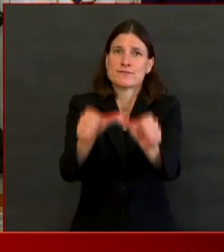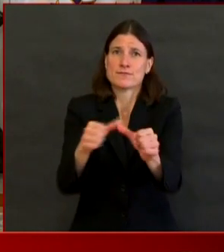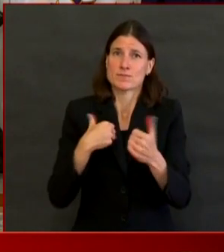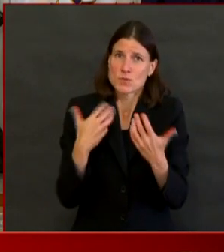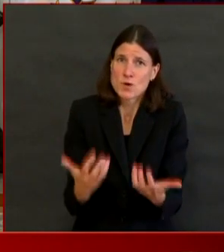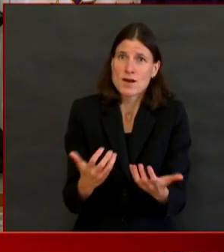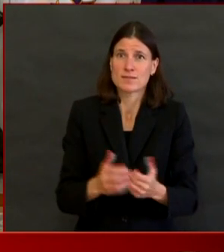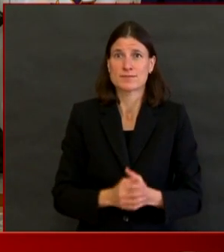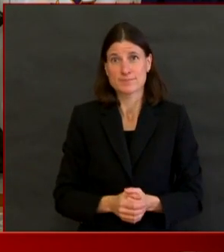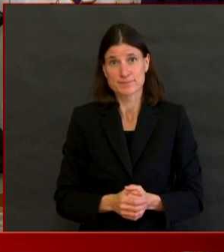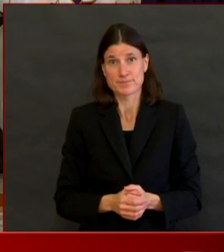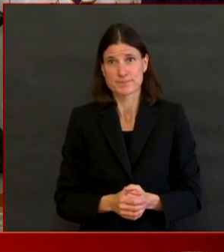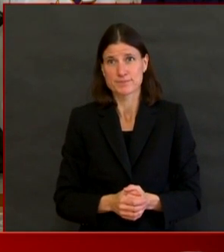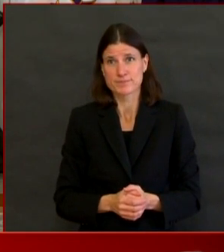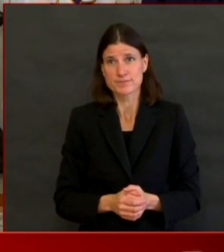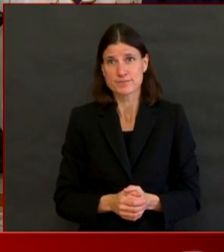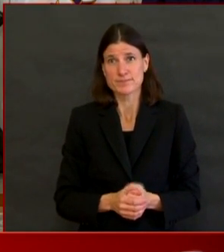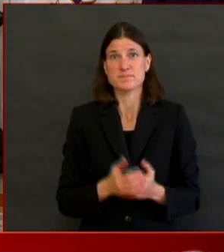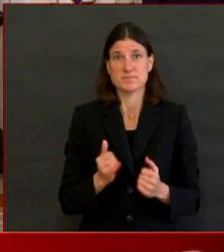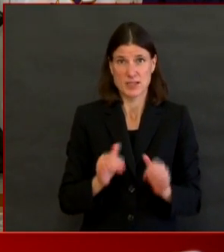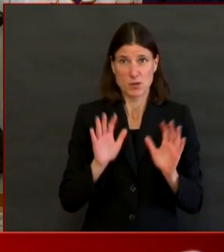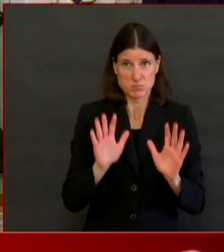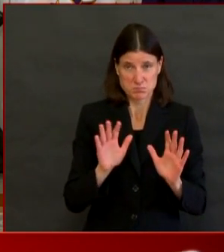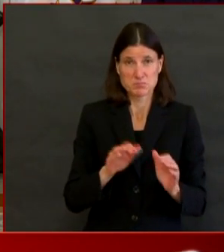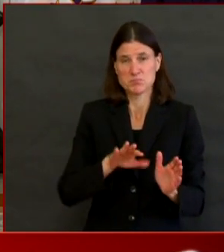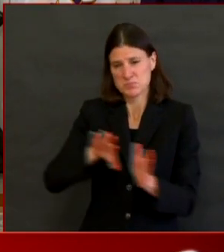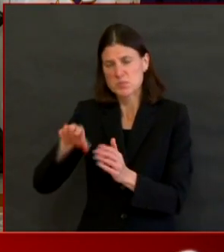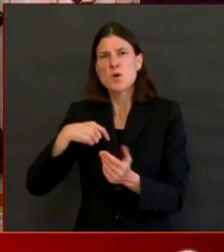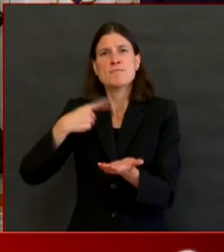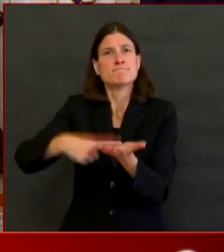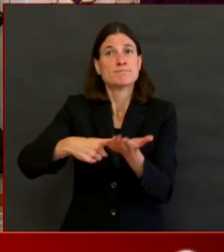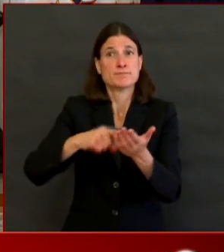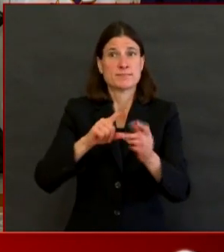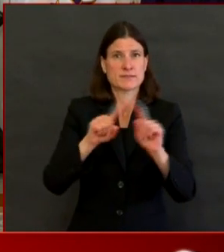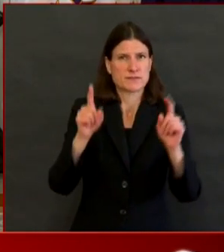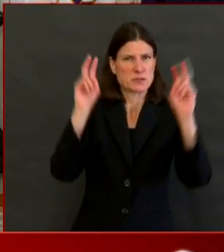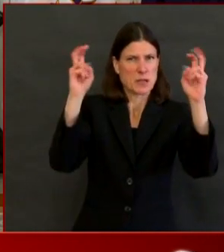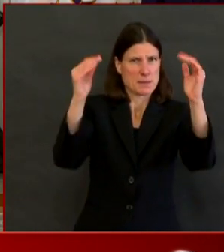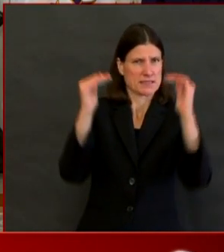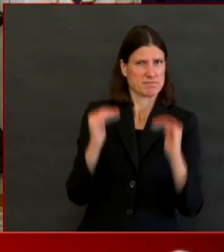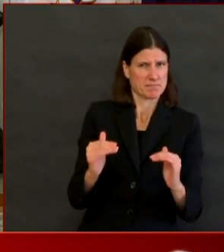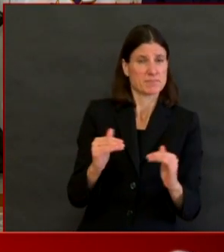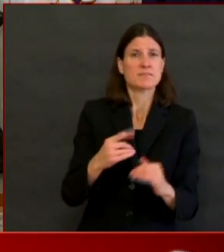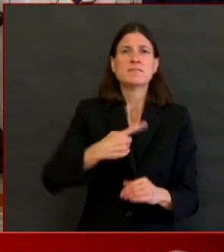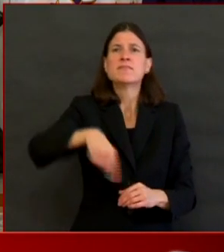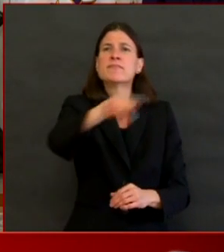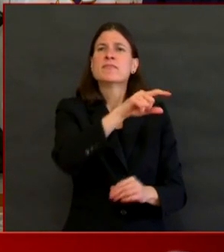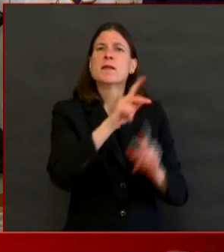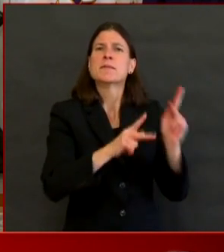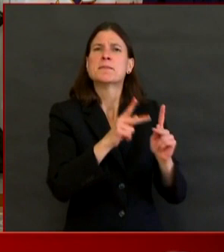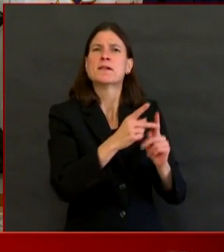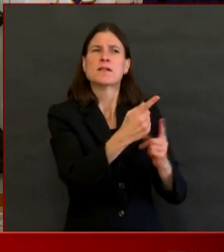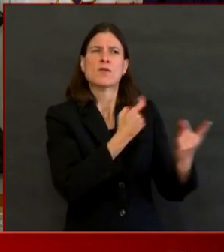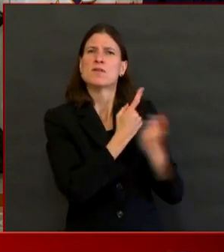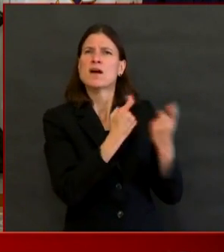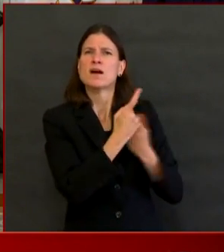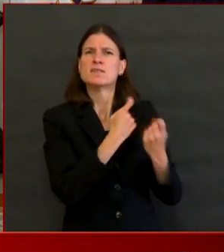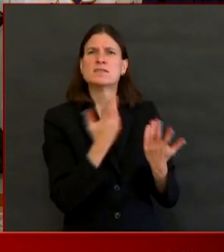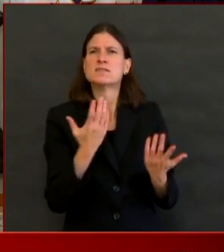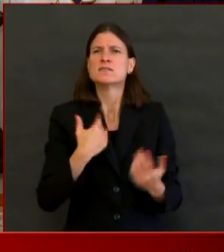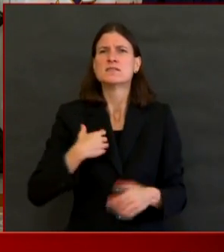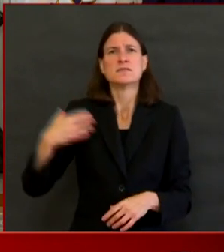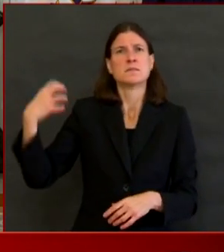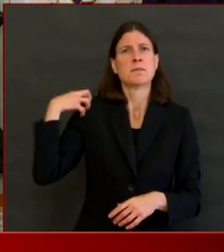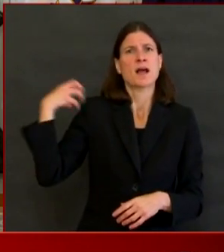people saying their employers are requesting doctor's notes to allow them to come back to work after being in